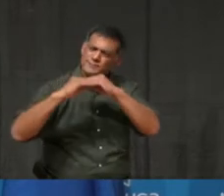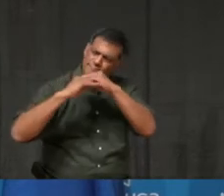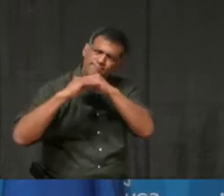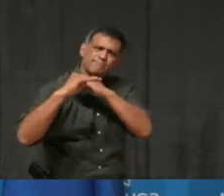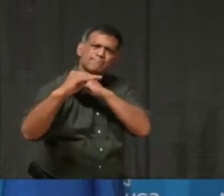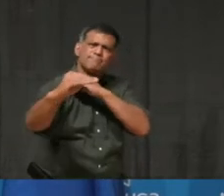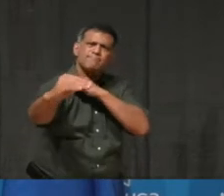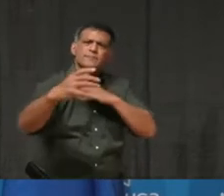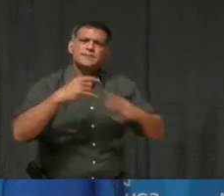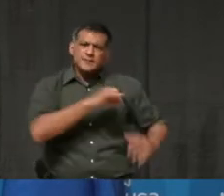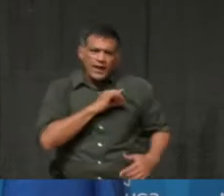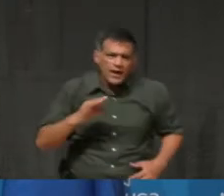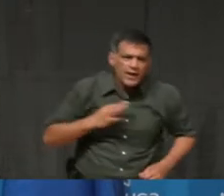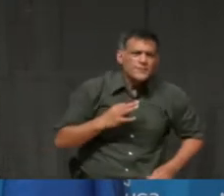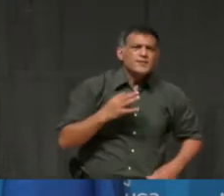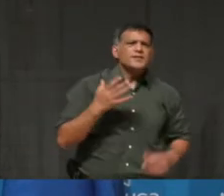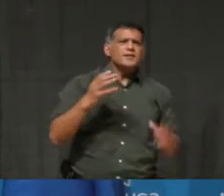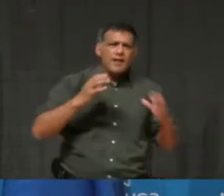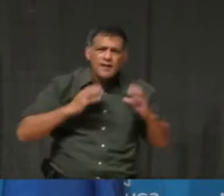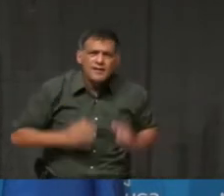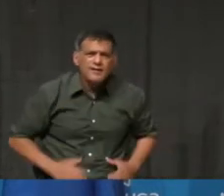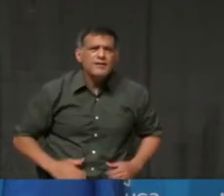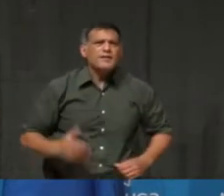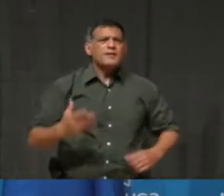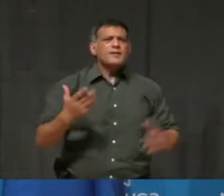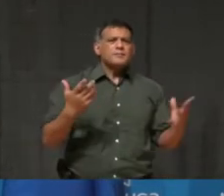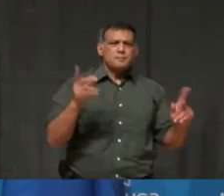and the overall public as safe as possible.